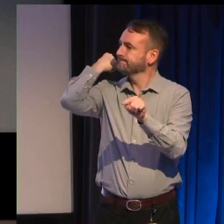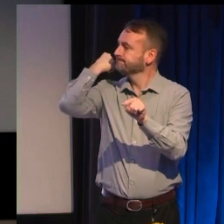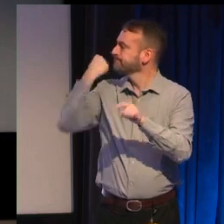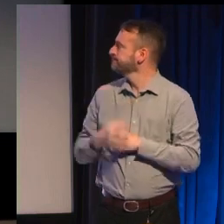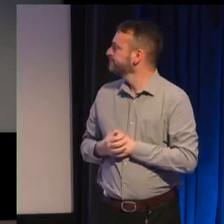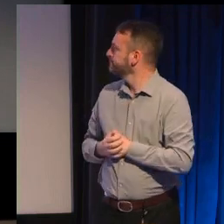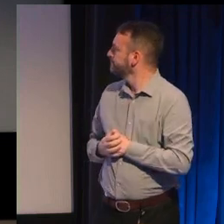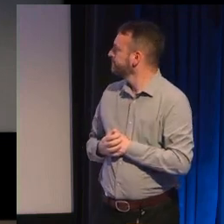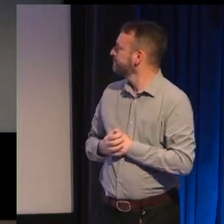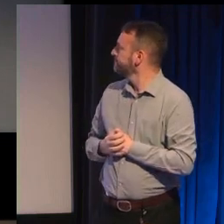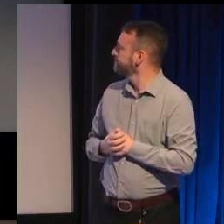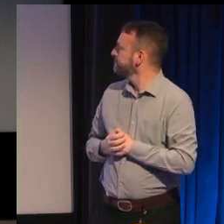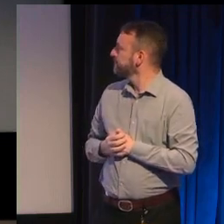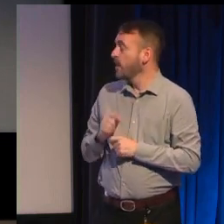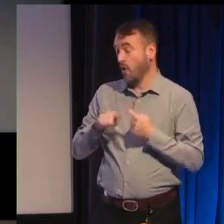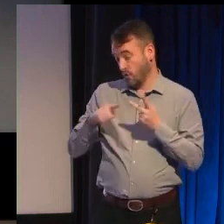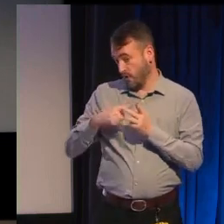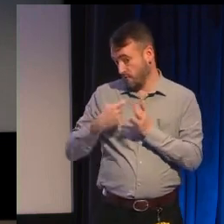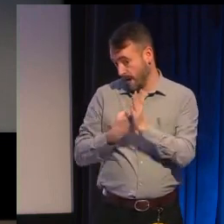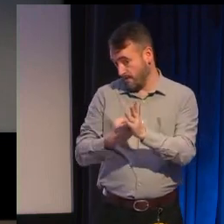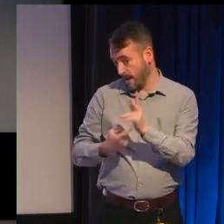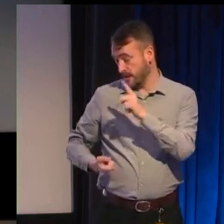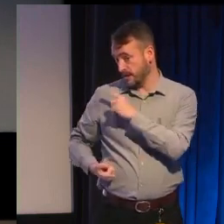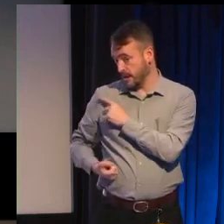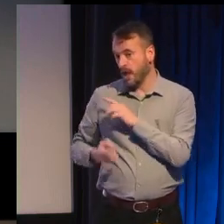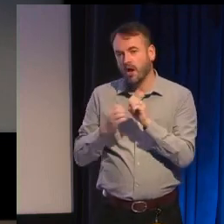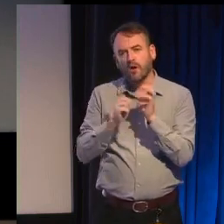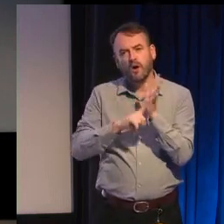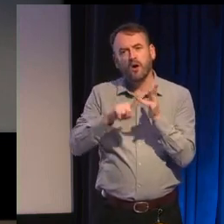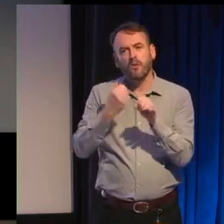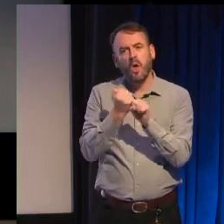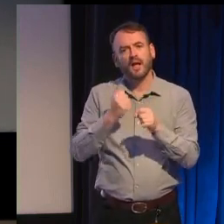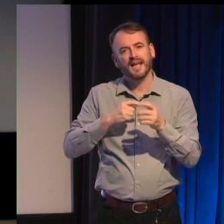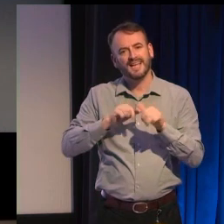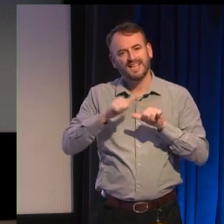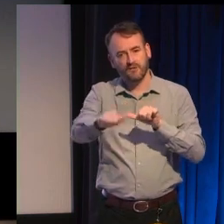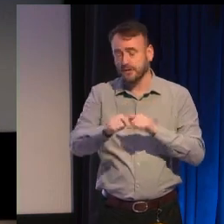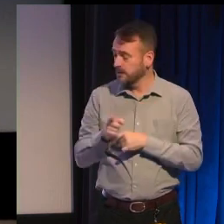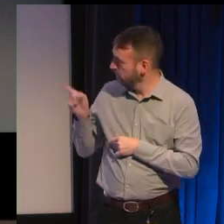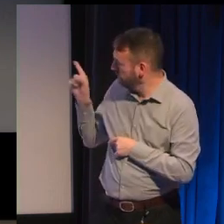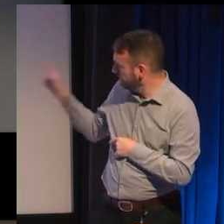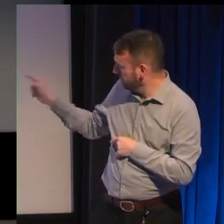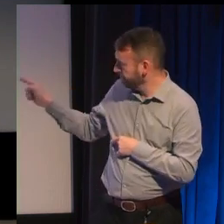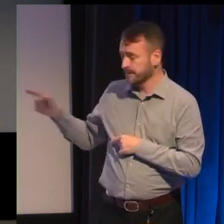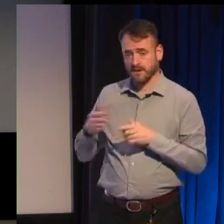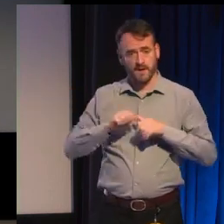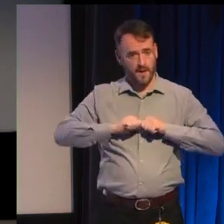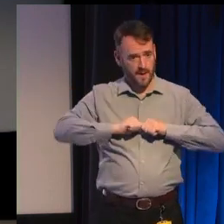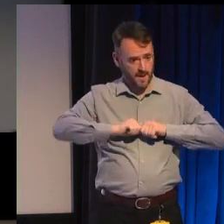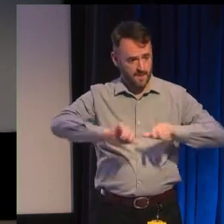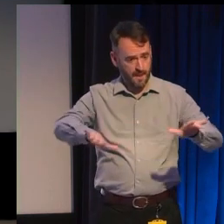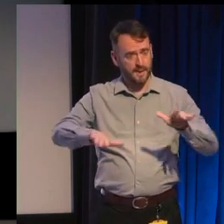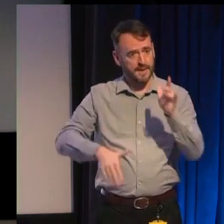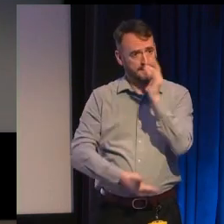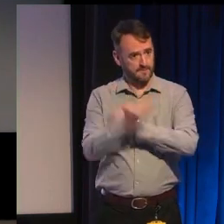I also highly recommend an excellent series of blog posts at this site the public medievalist they have one on race racism in the middle